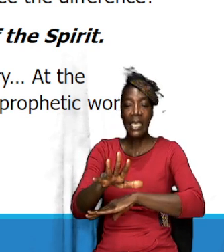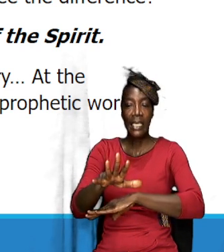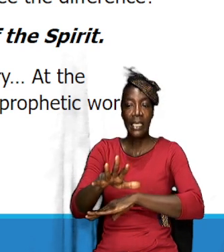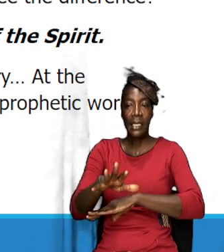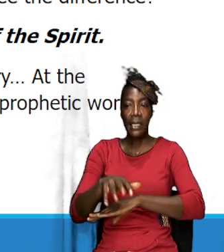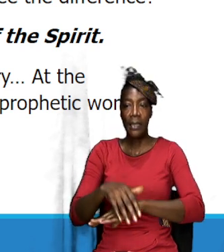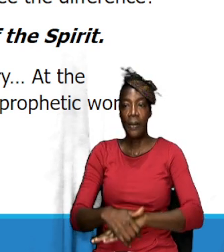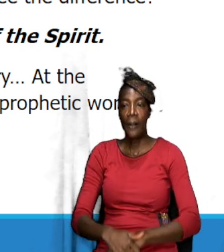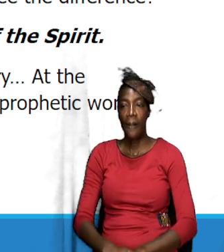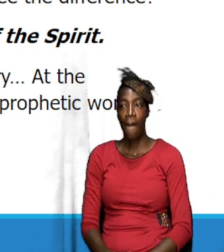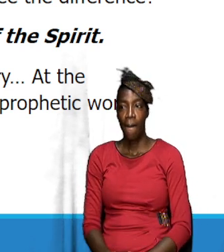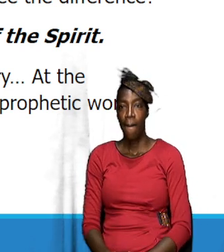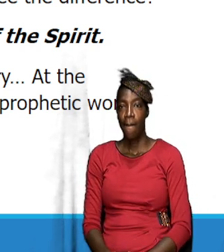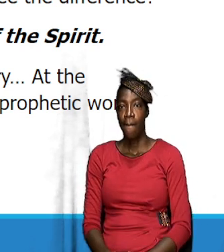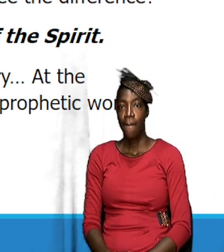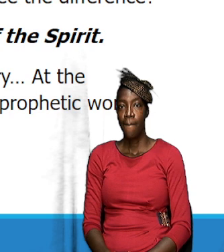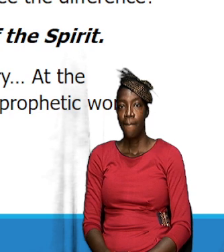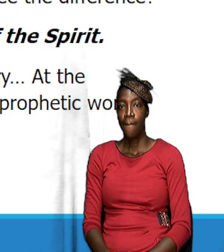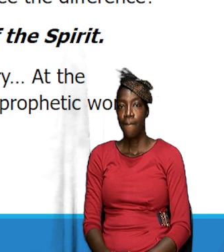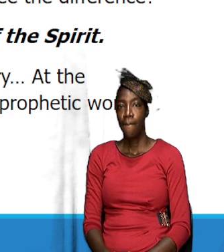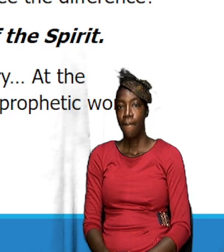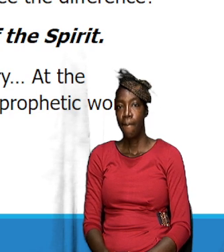if you can just go to the next one.